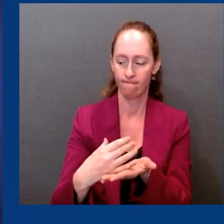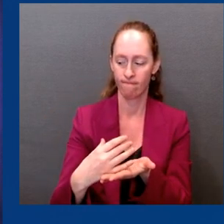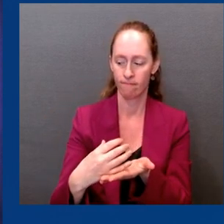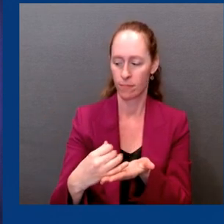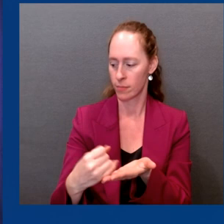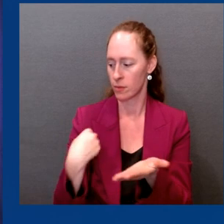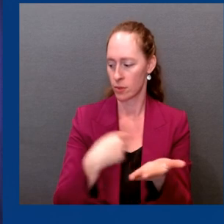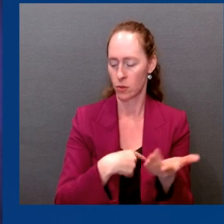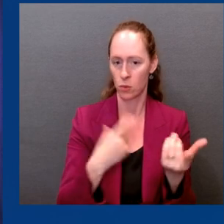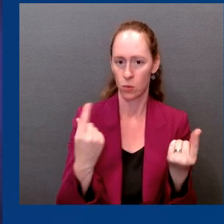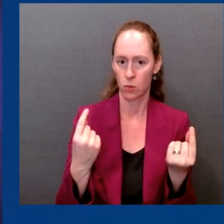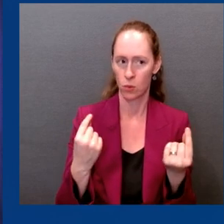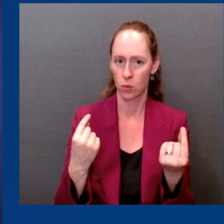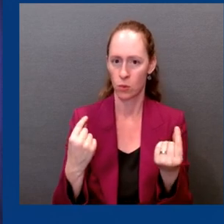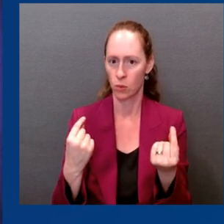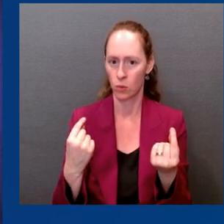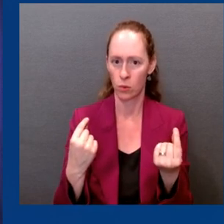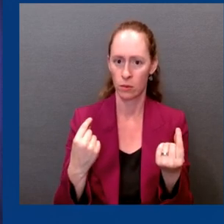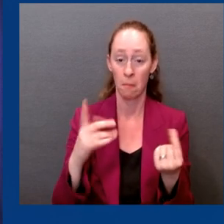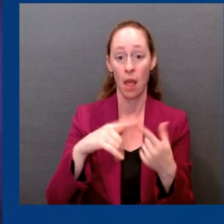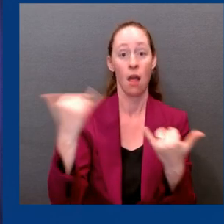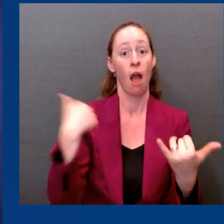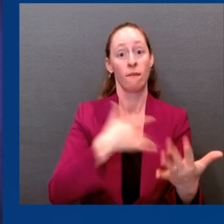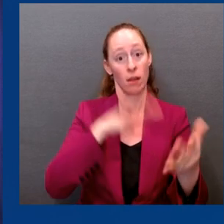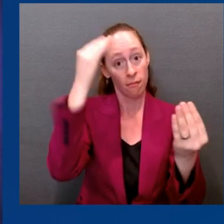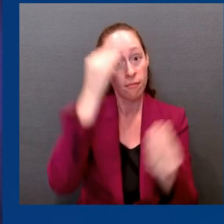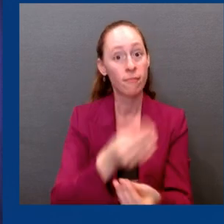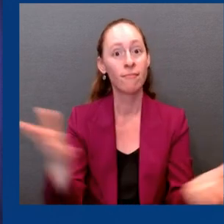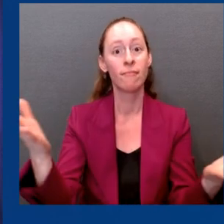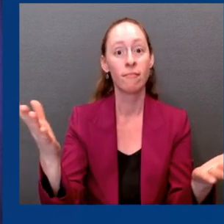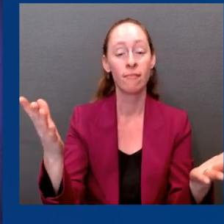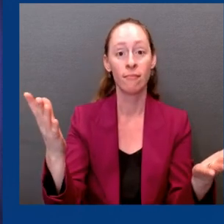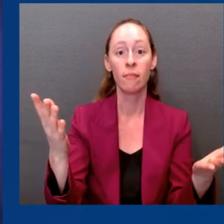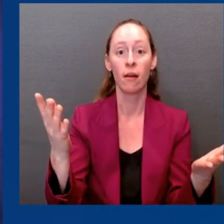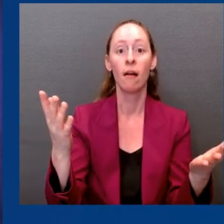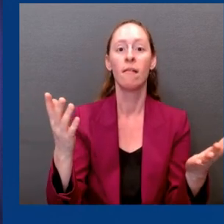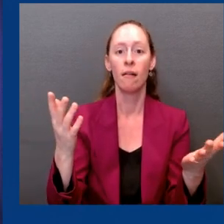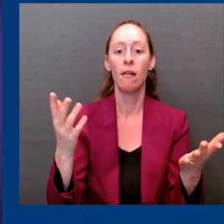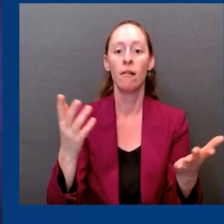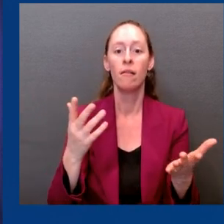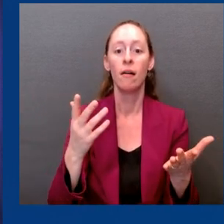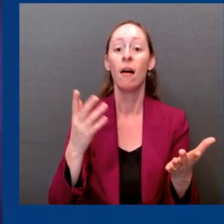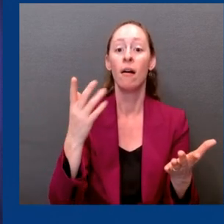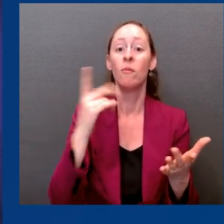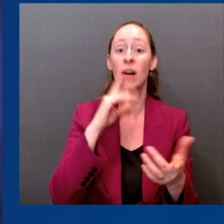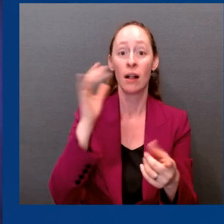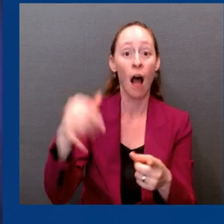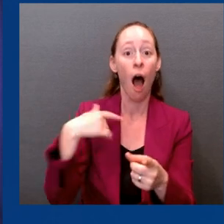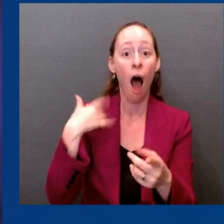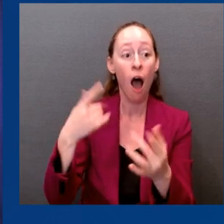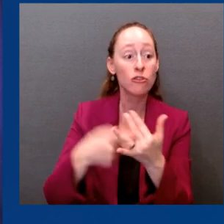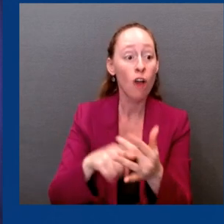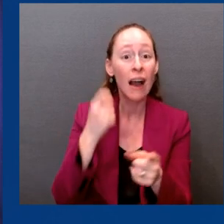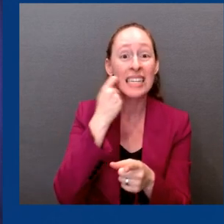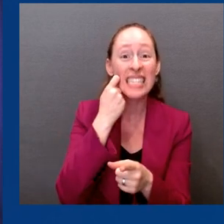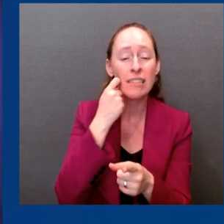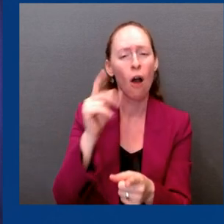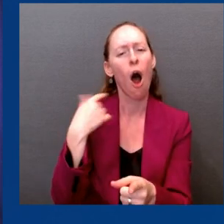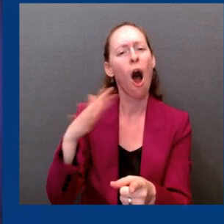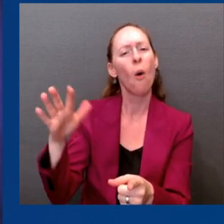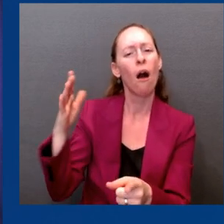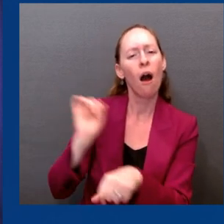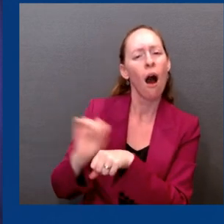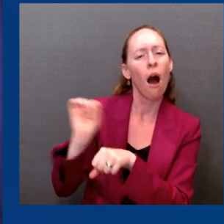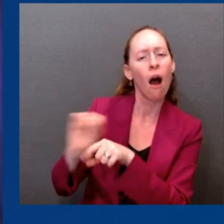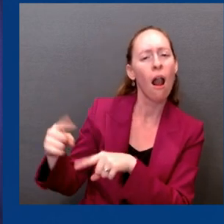It got executed far, far in advance. And what we're suggesting now is that to be able to continue that, we need the